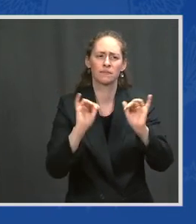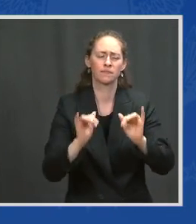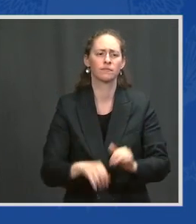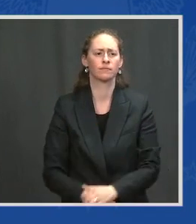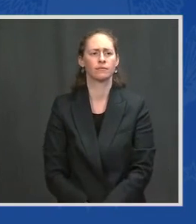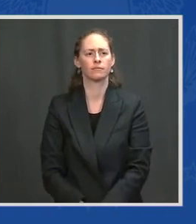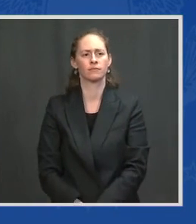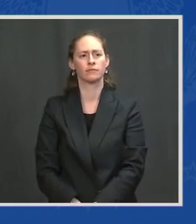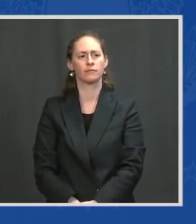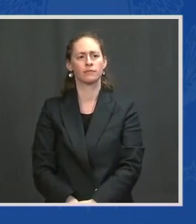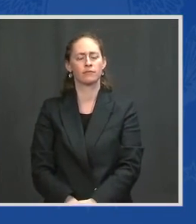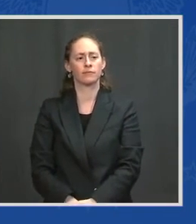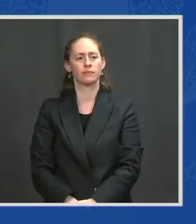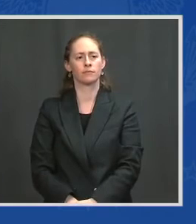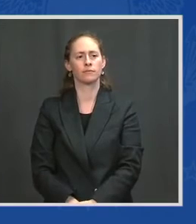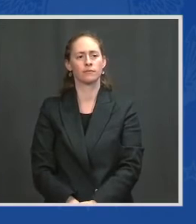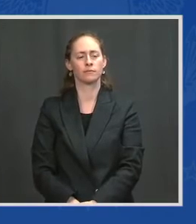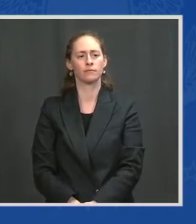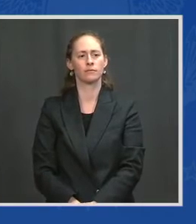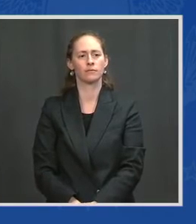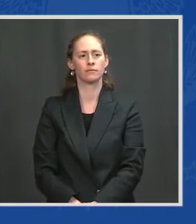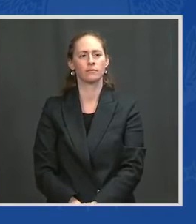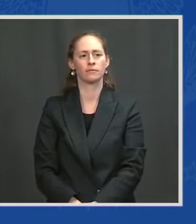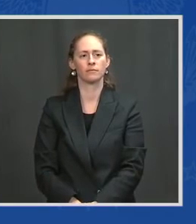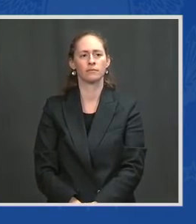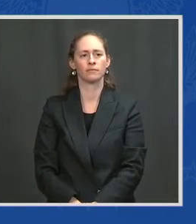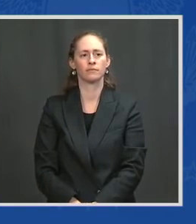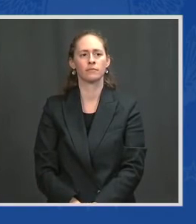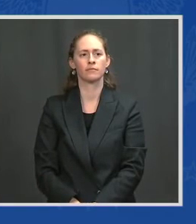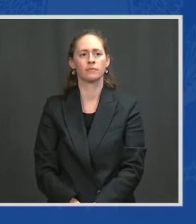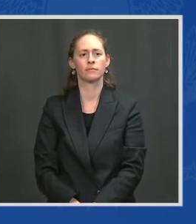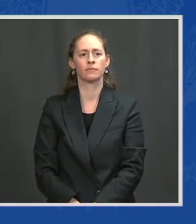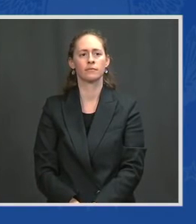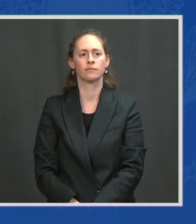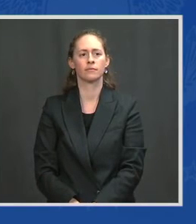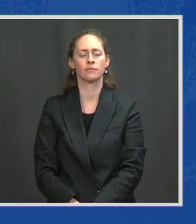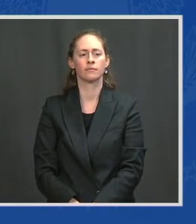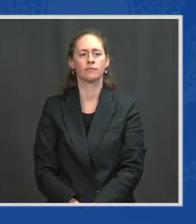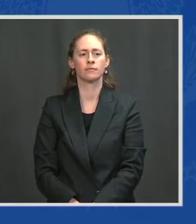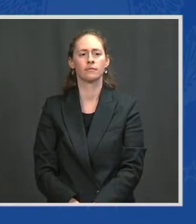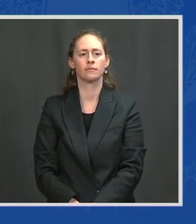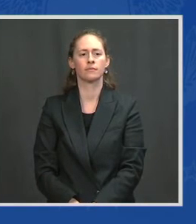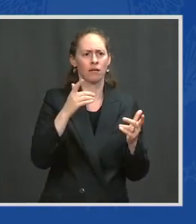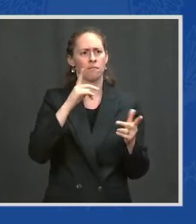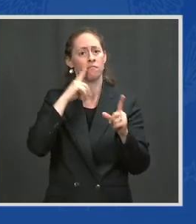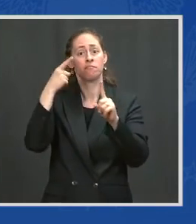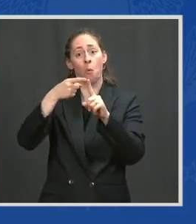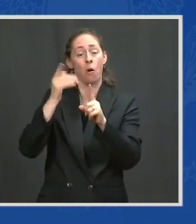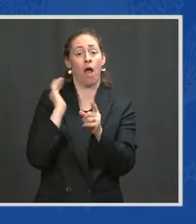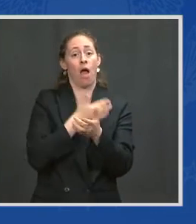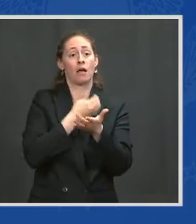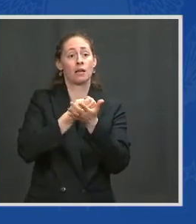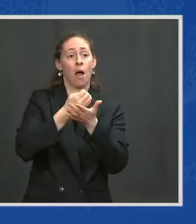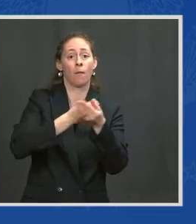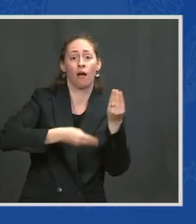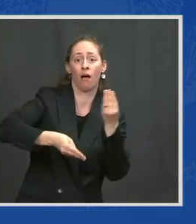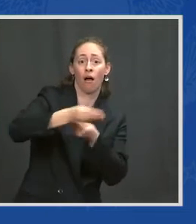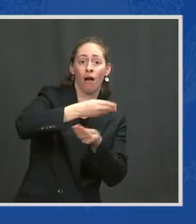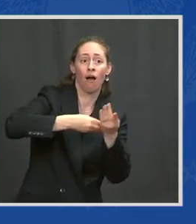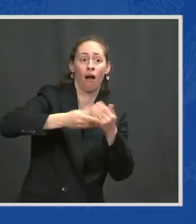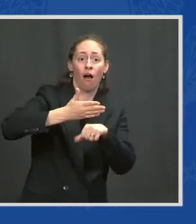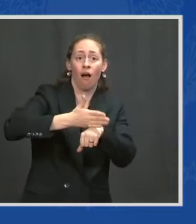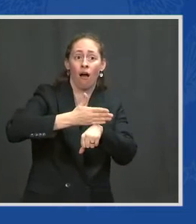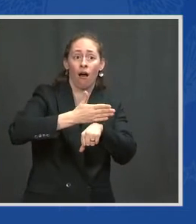couple of ways. First, we need them to get help to their people and get them vaccinated. We also need to recognize